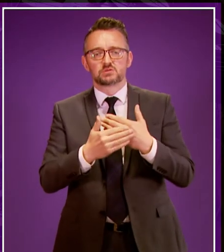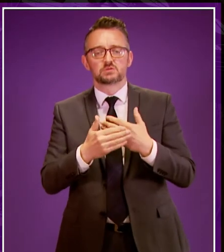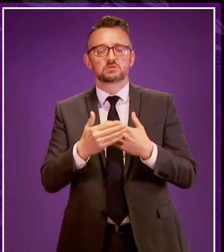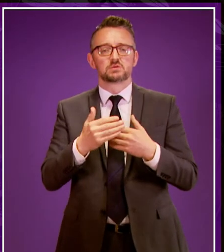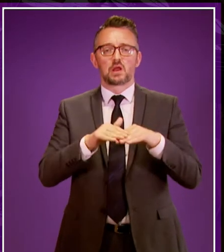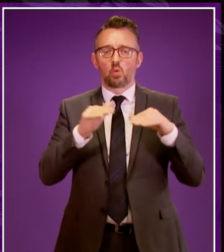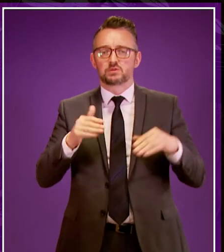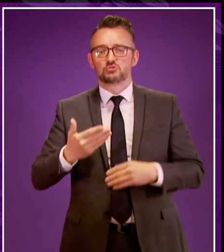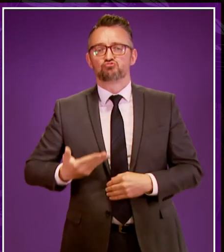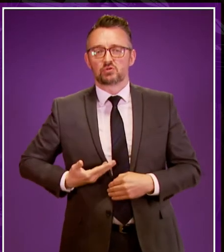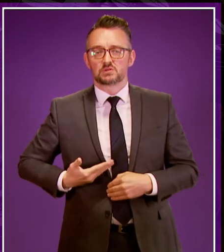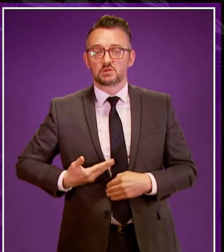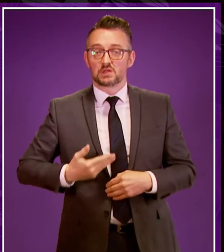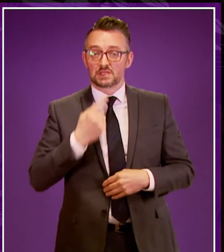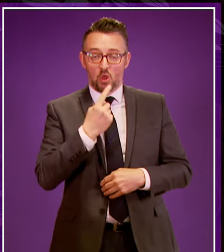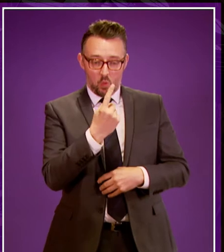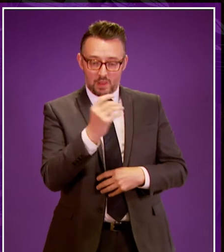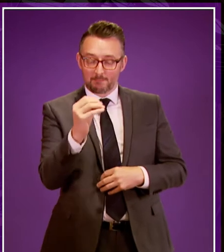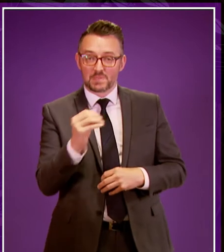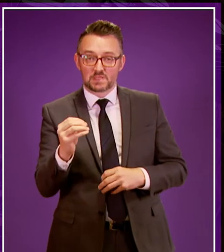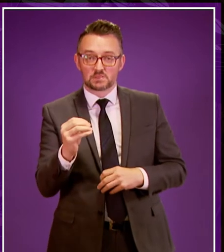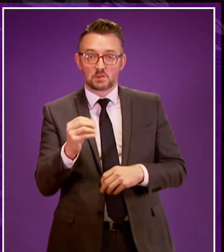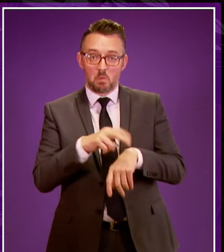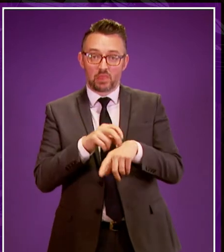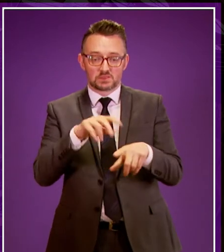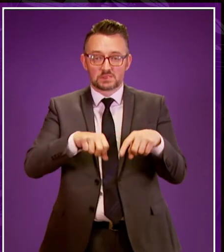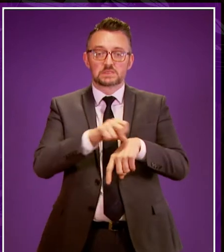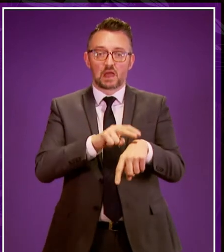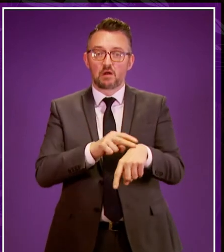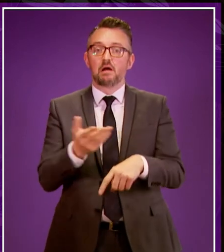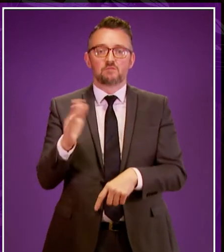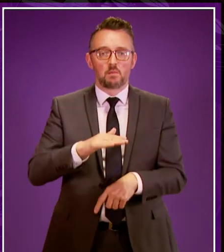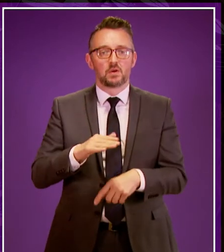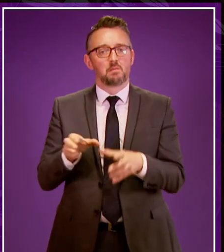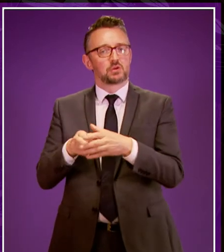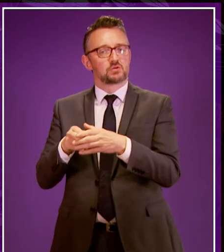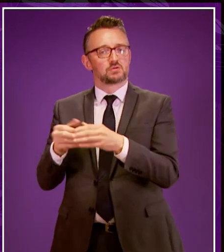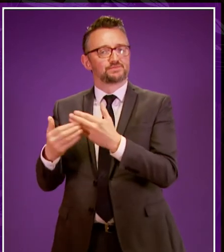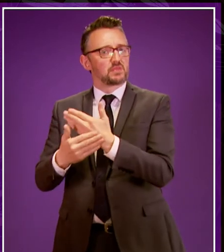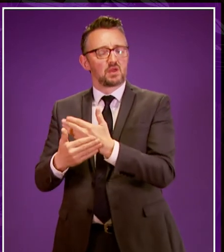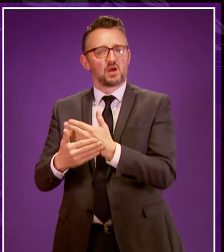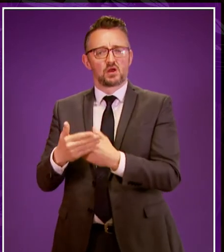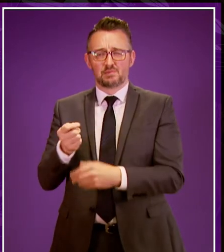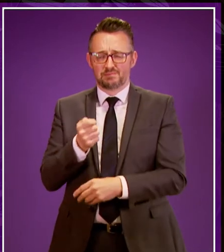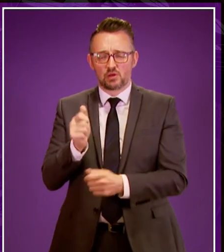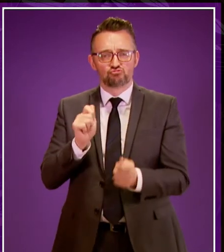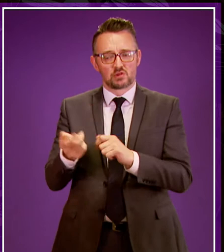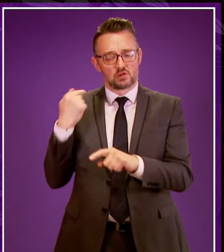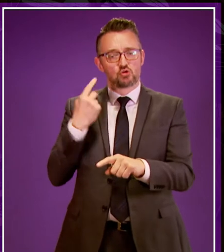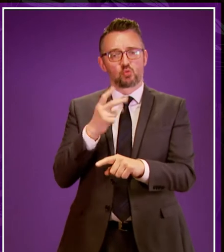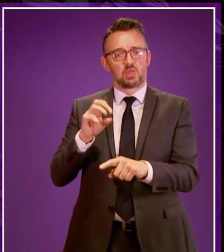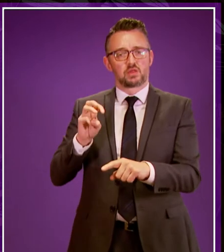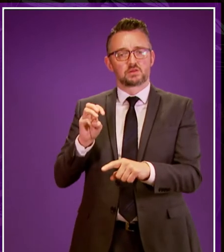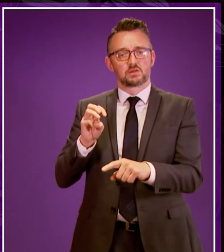stark facts are that only one percent of officers and police staff come from a BMA background. That's relatively unchanged since 2013 and the